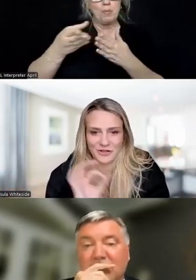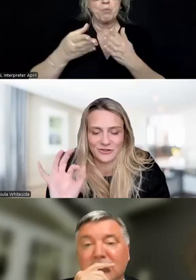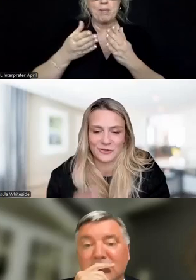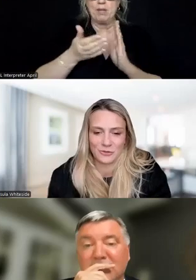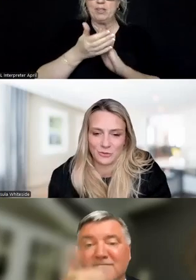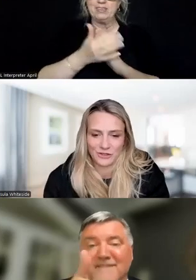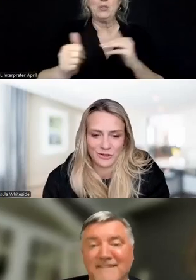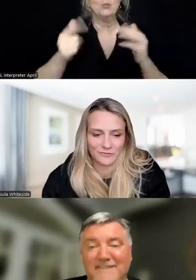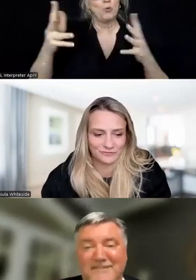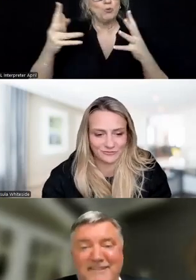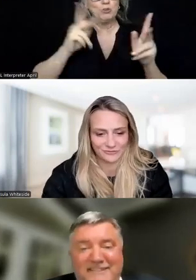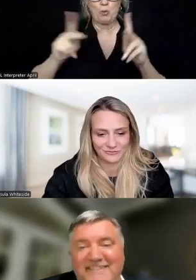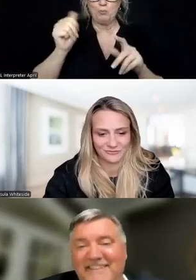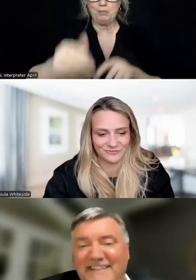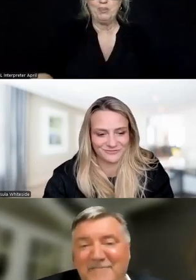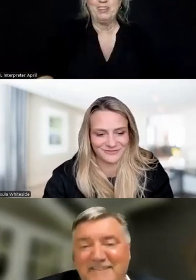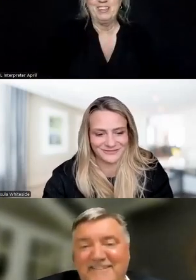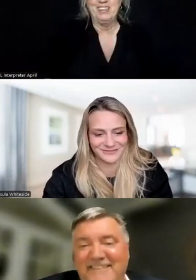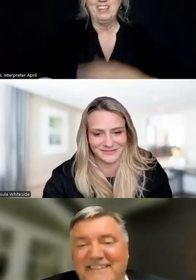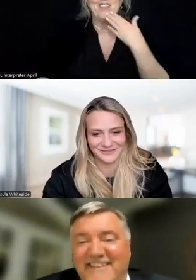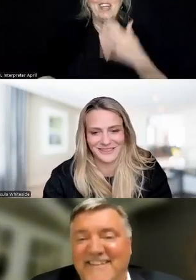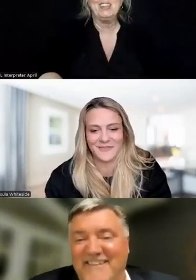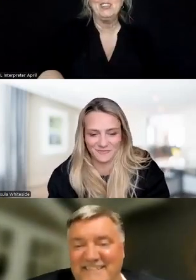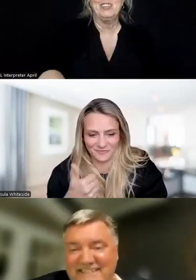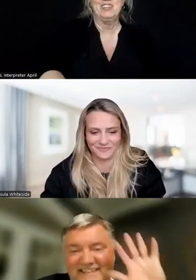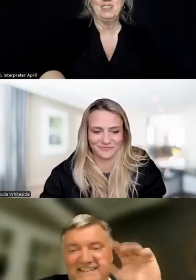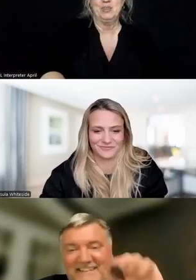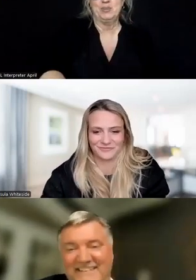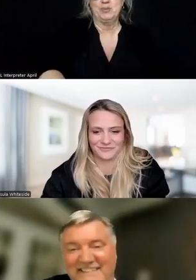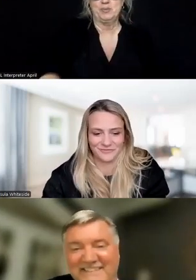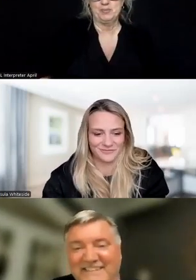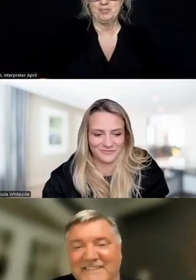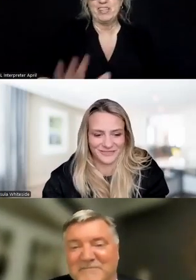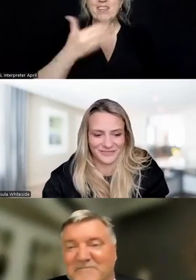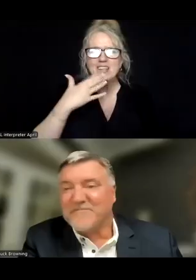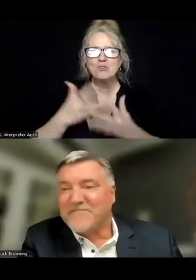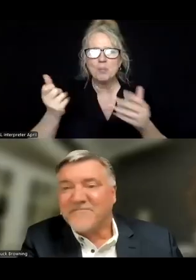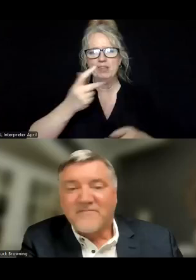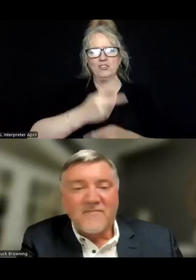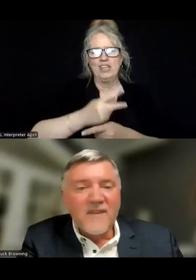So cheers to those people as well. So cheers. Thanks so much, Ursula. Ursula, take care. Good to see you.